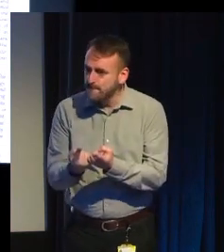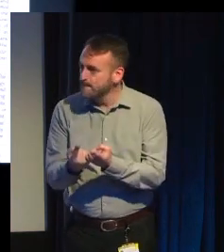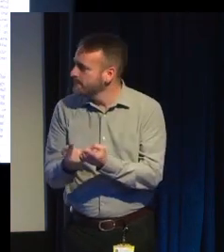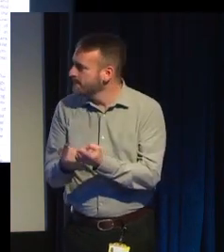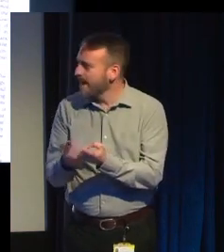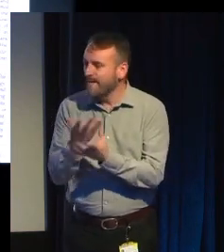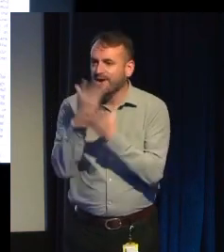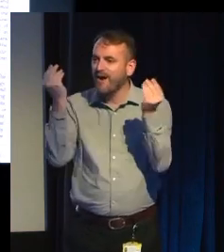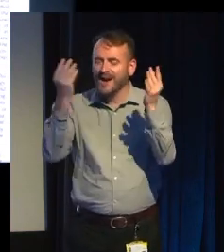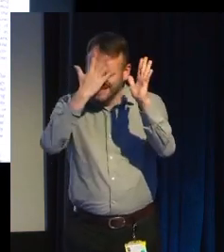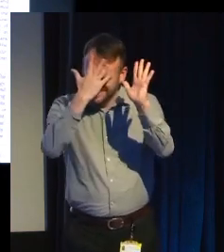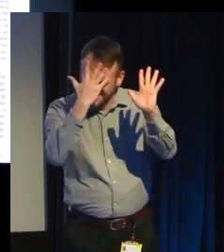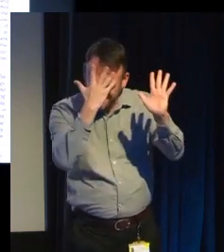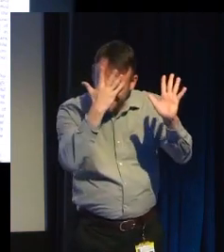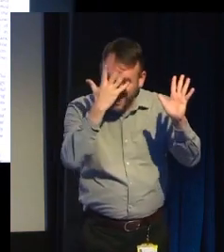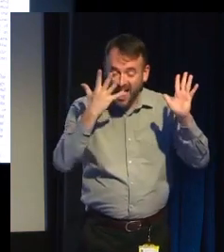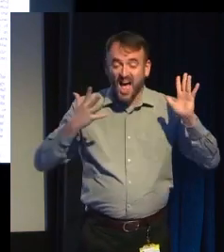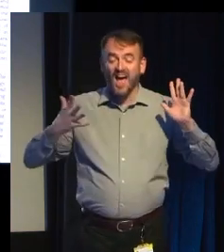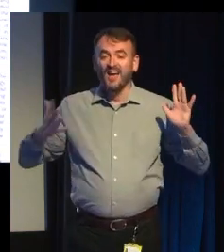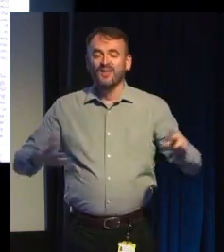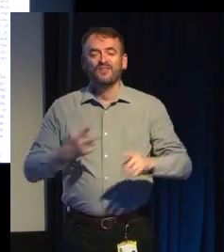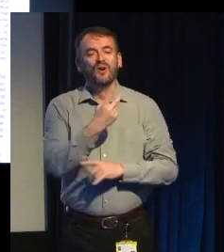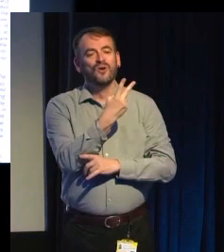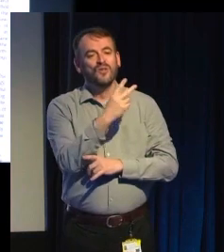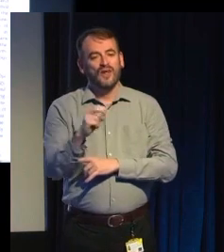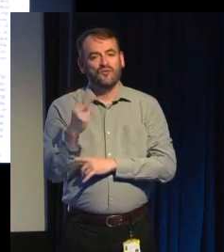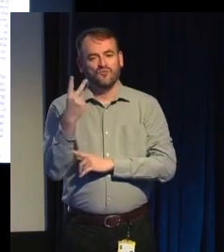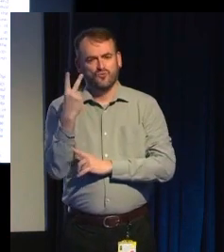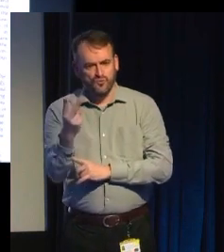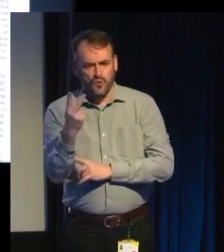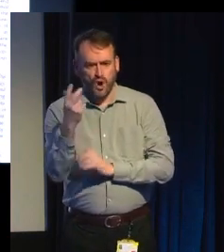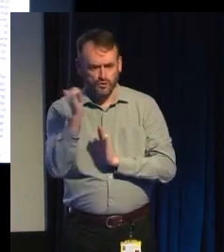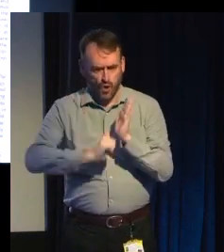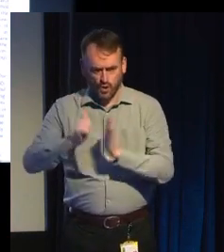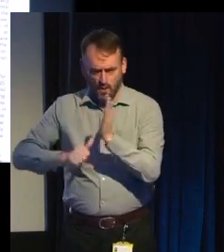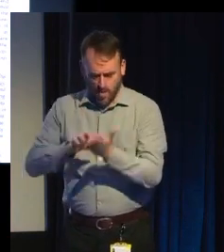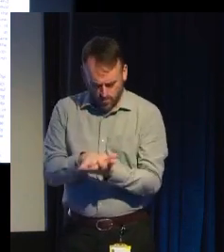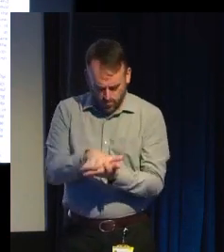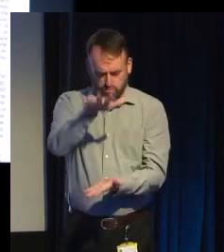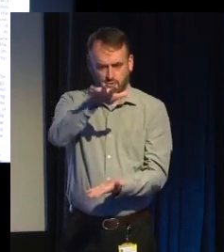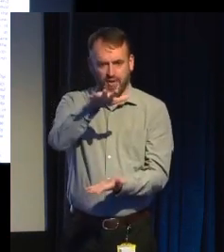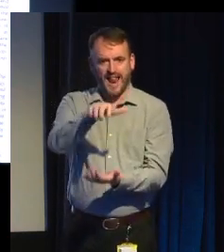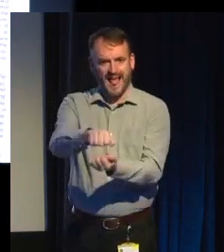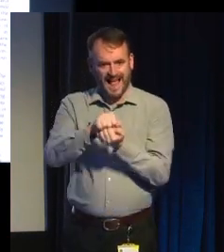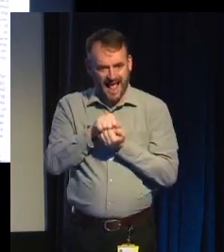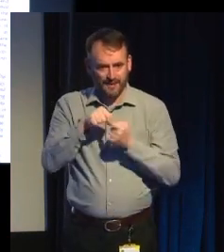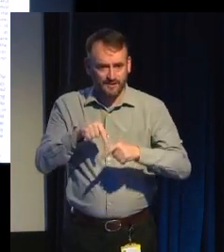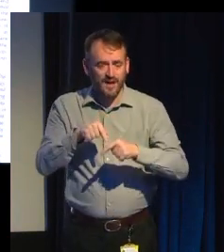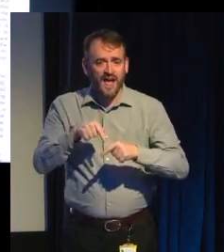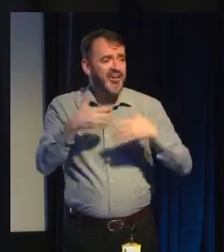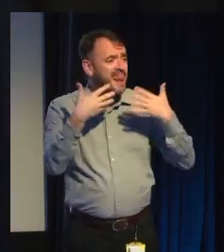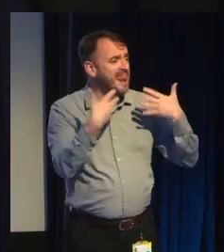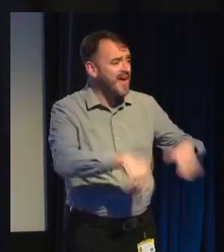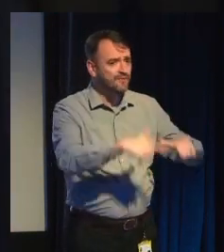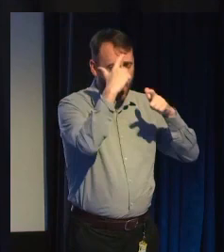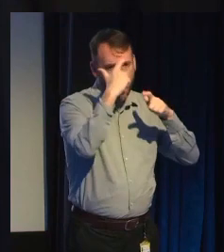I wrote this massive document in 2002, and I kept it up until this day, and it's back at the hotel room. And